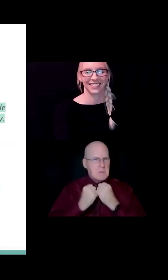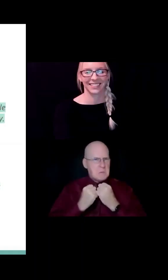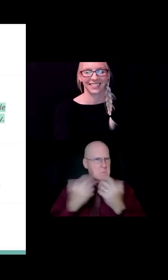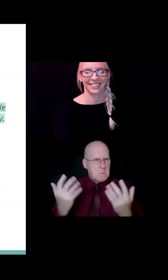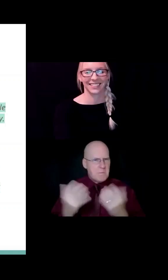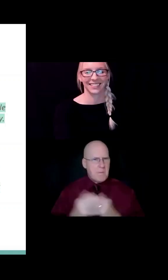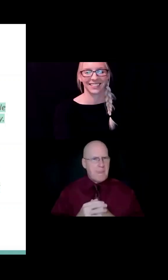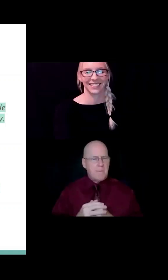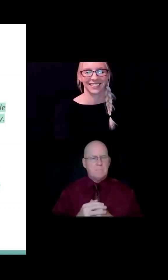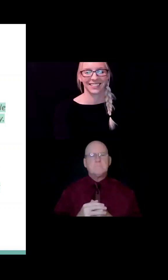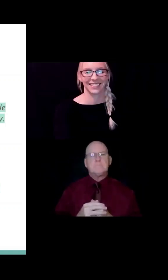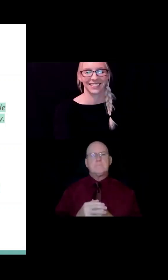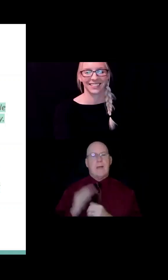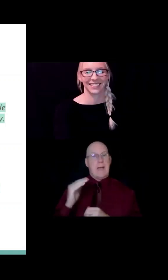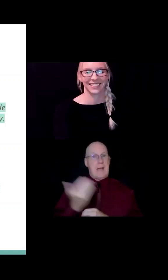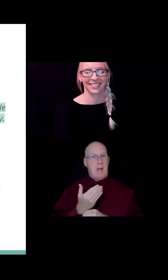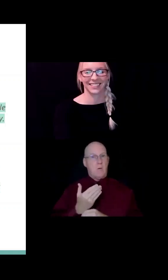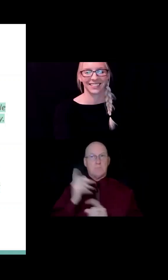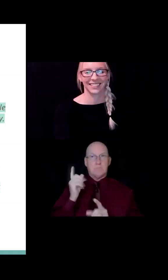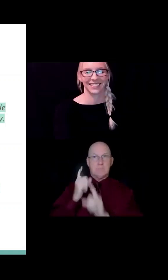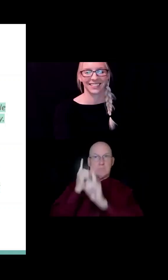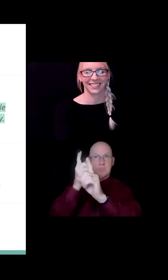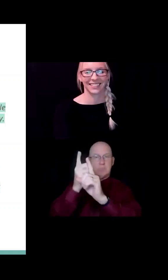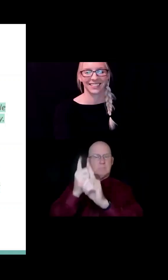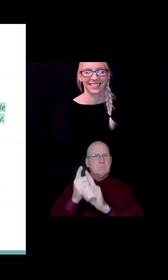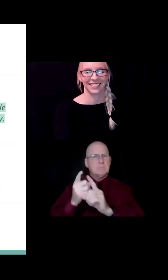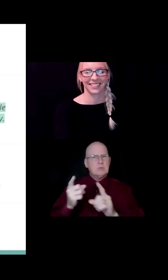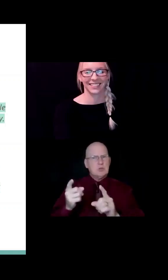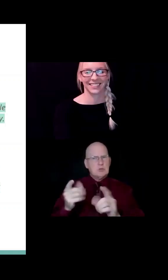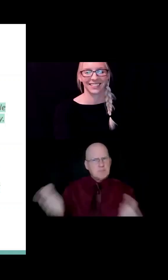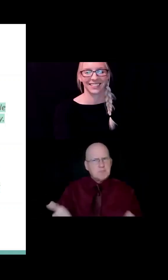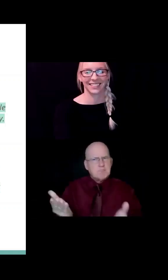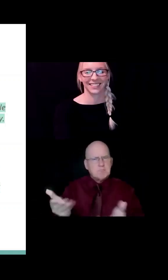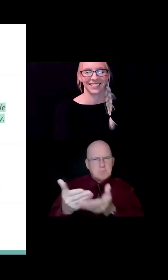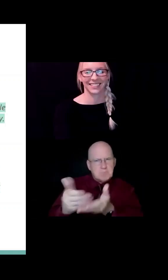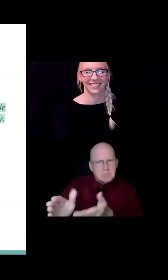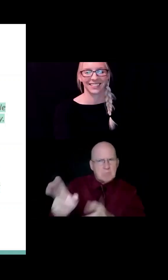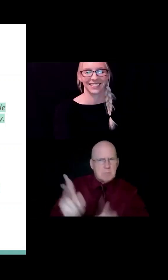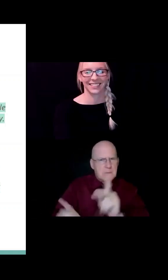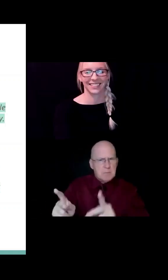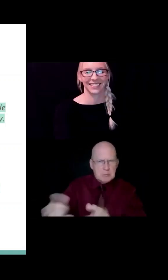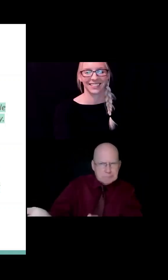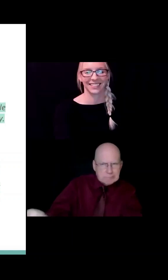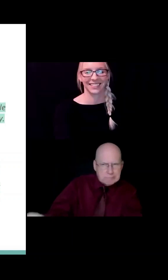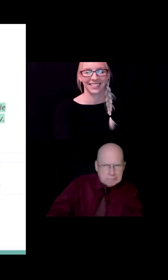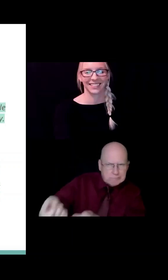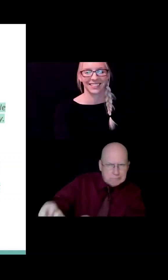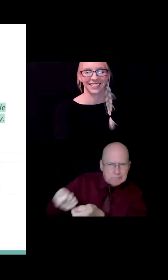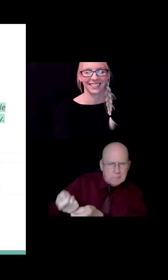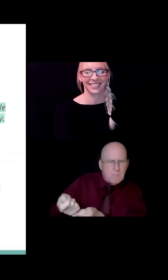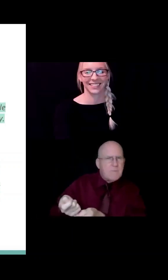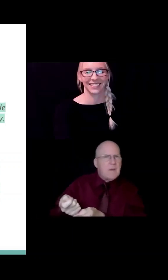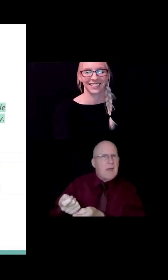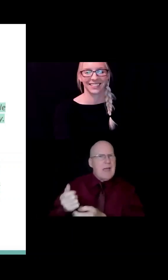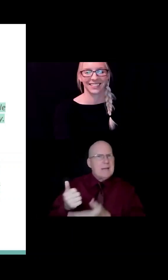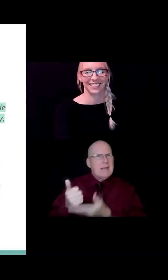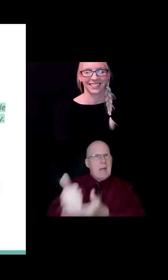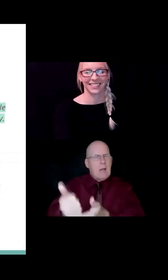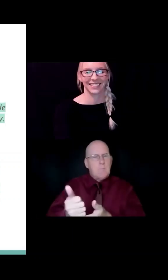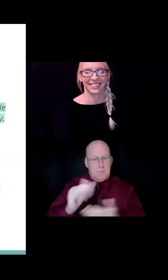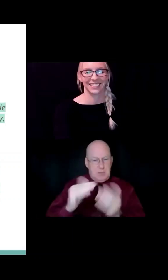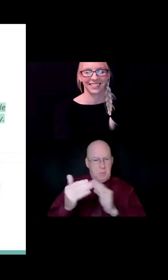Comb Cutters' mission is to uplift, marginalize people, and create long-term shifts towards more sustainable communities